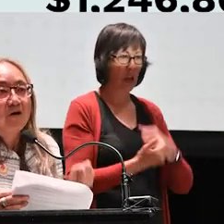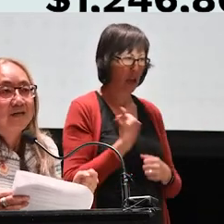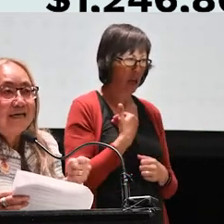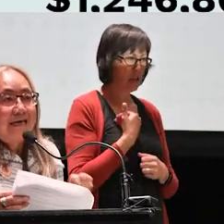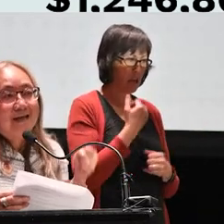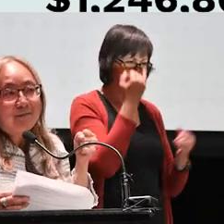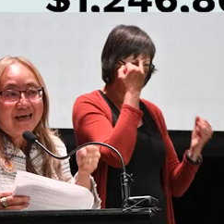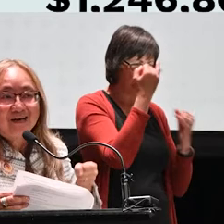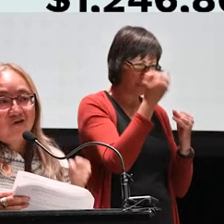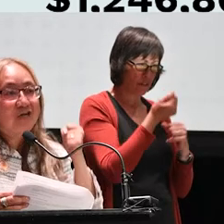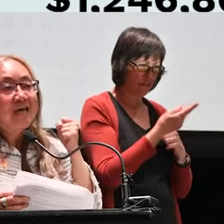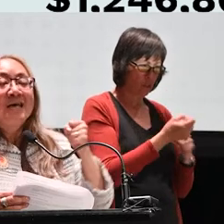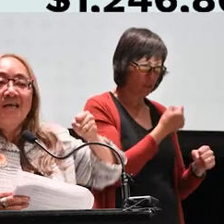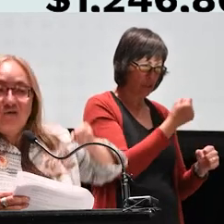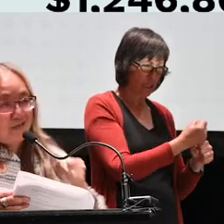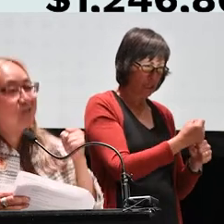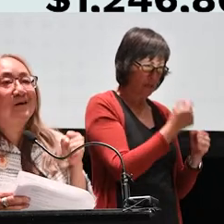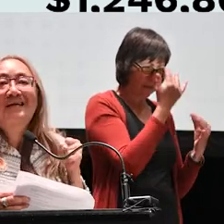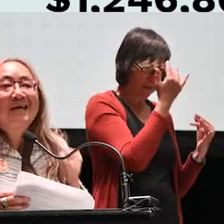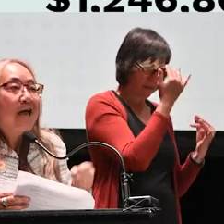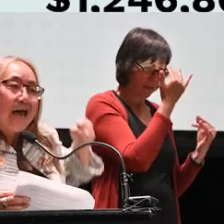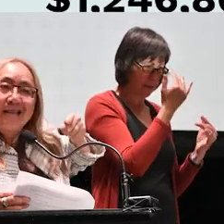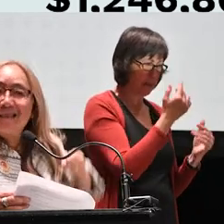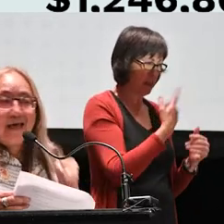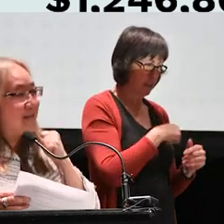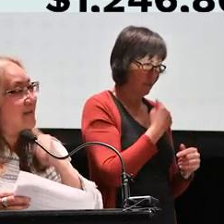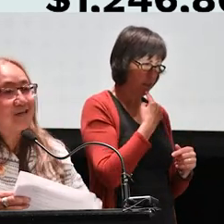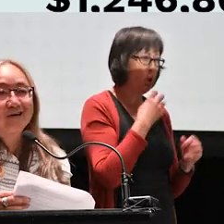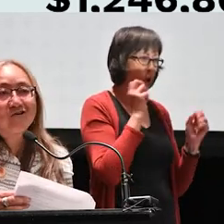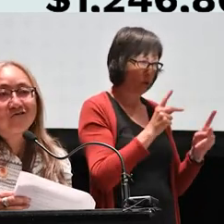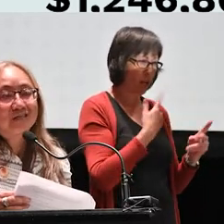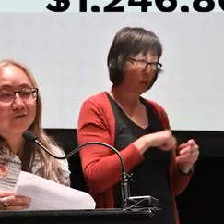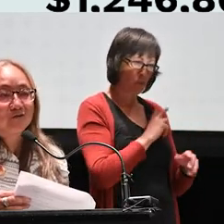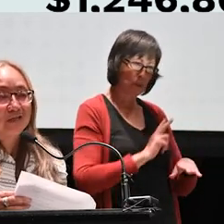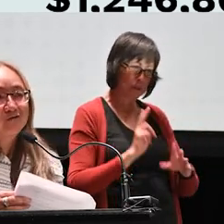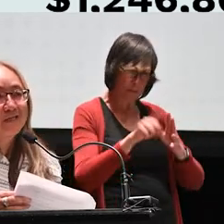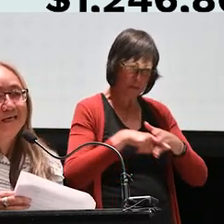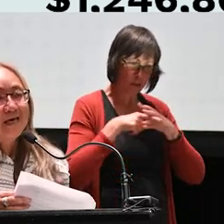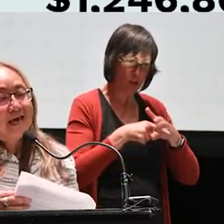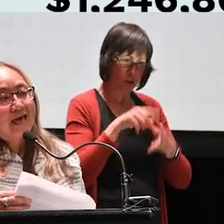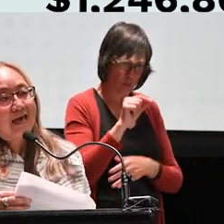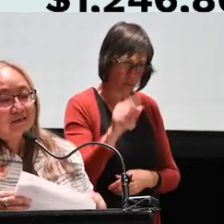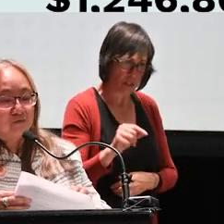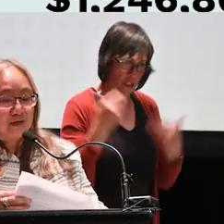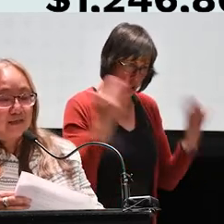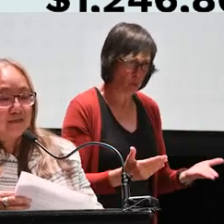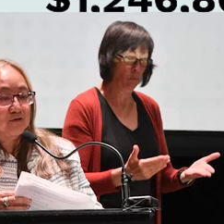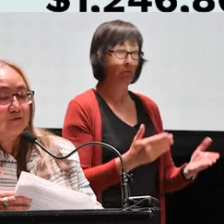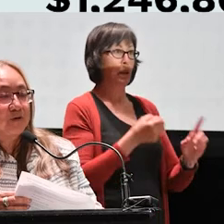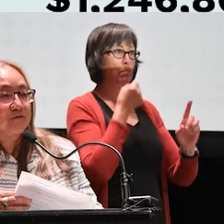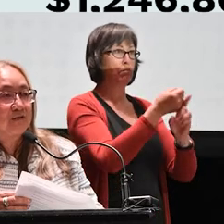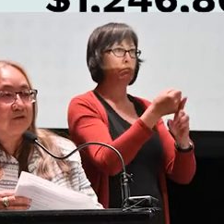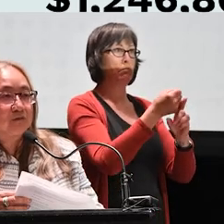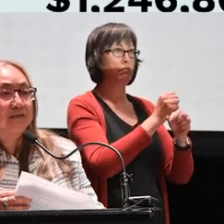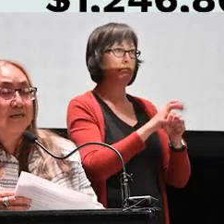okay, we're all going to get up and get going in 2020. And there you go, it was 2020. And what this